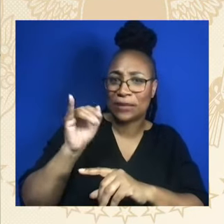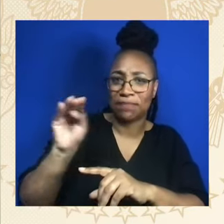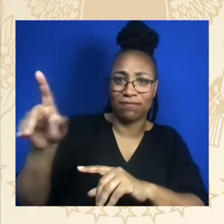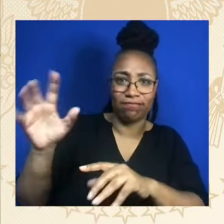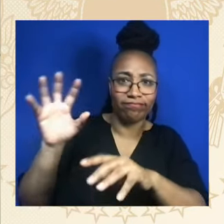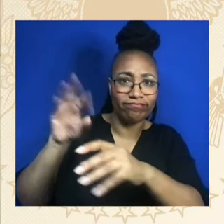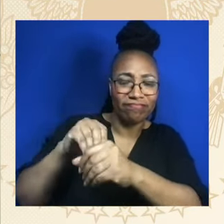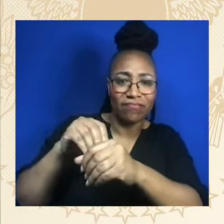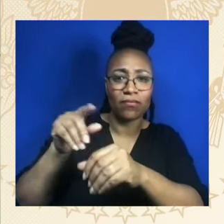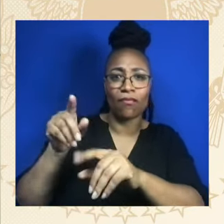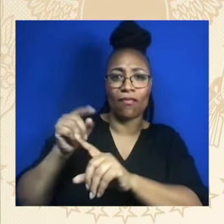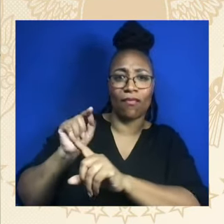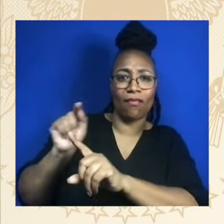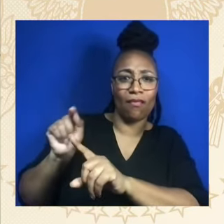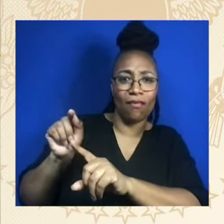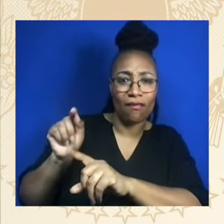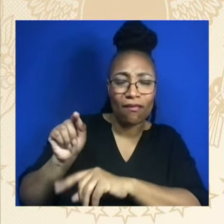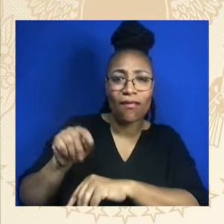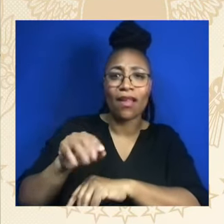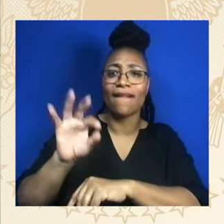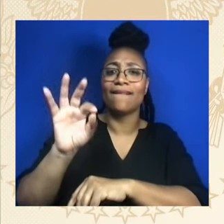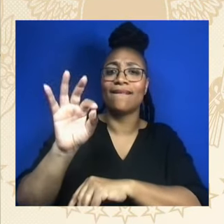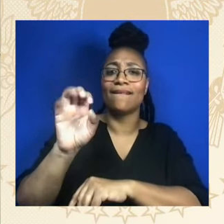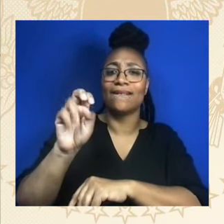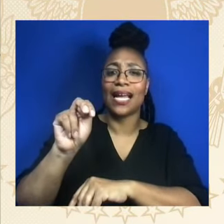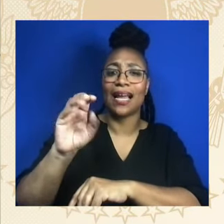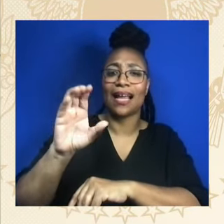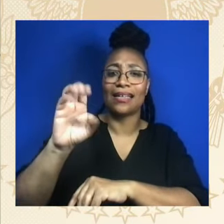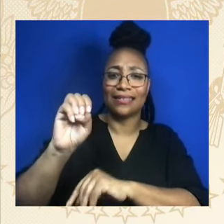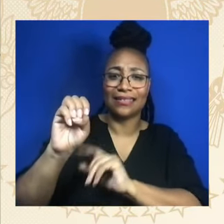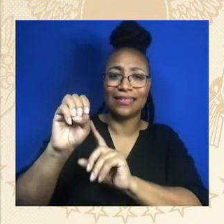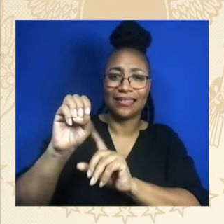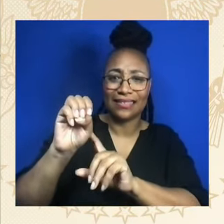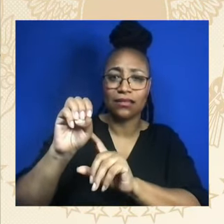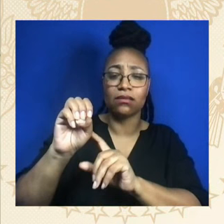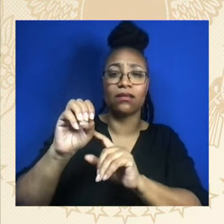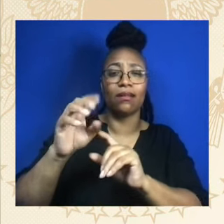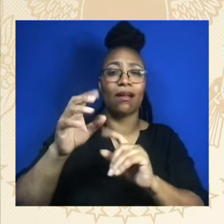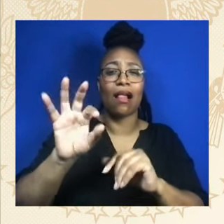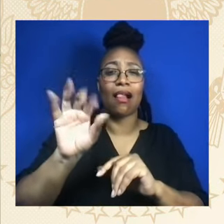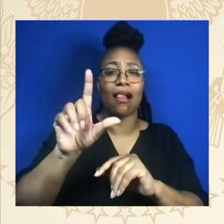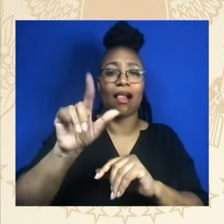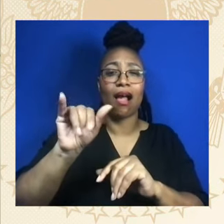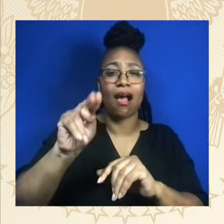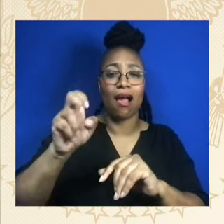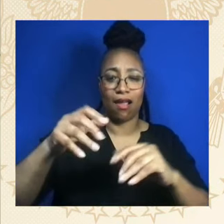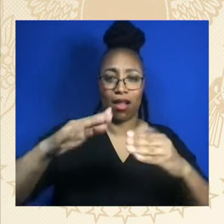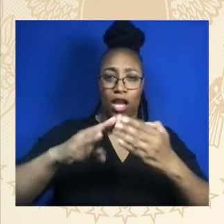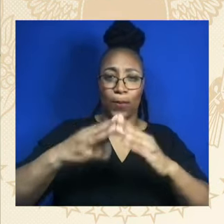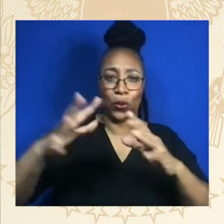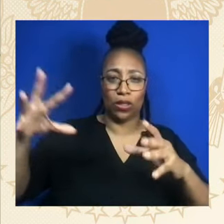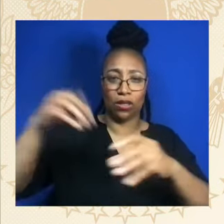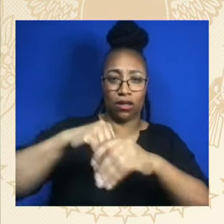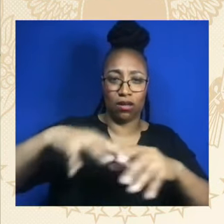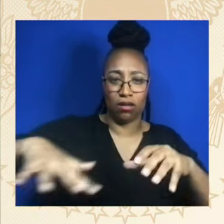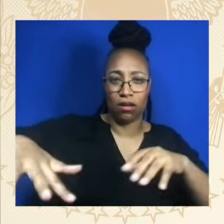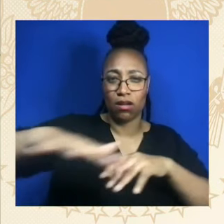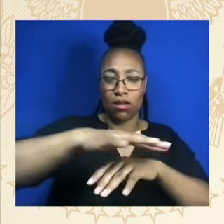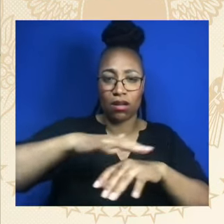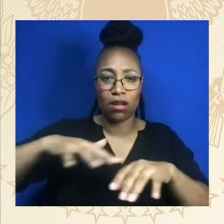most consequences of being smothered by pollution. Think of Cancer Alley in Louisiana or Route 9 in the state of Delaware.